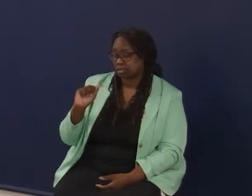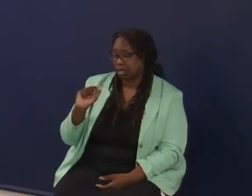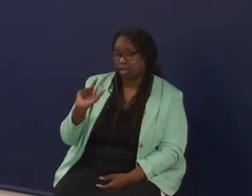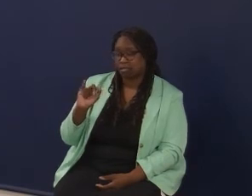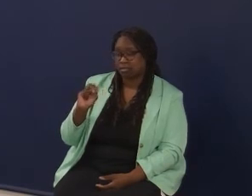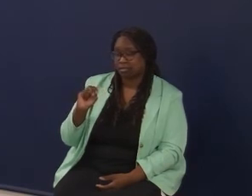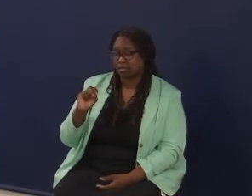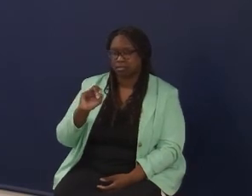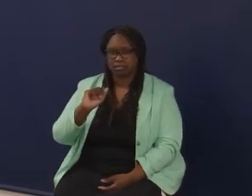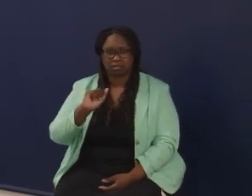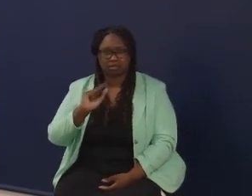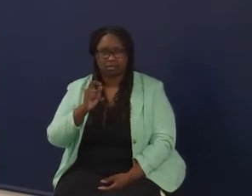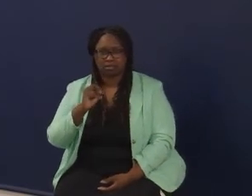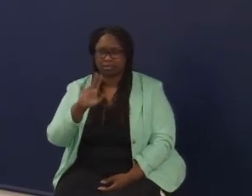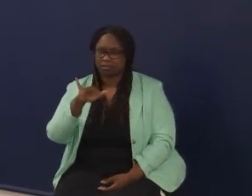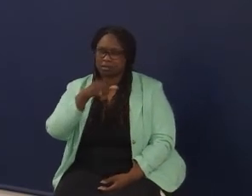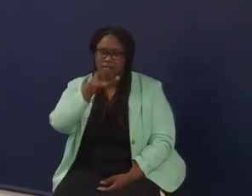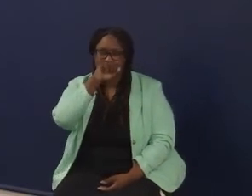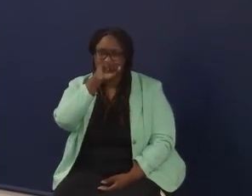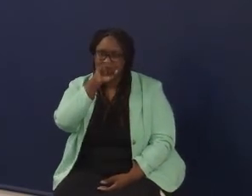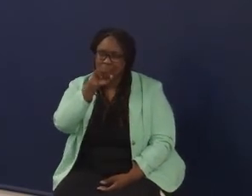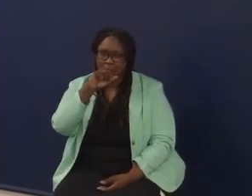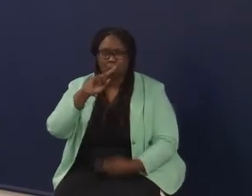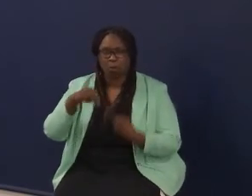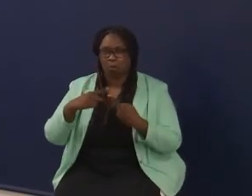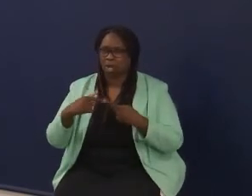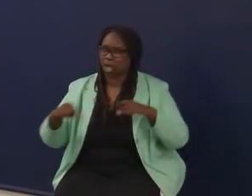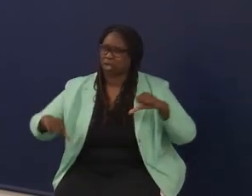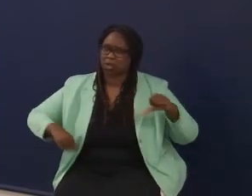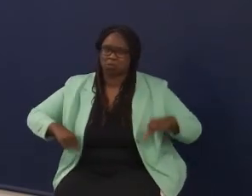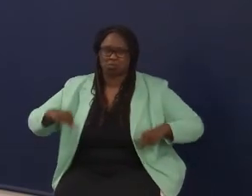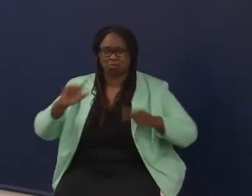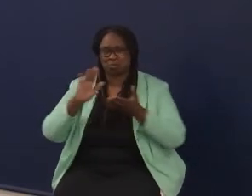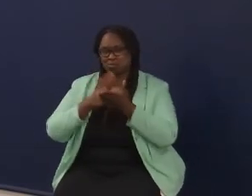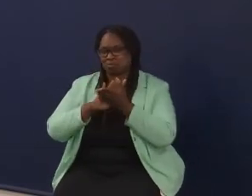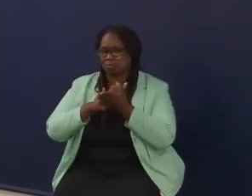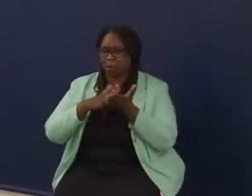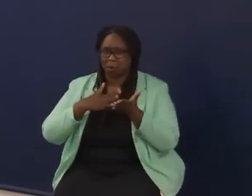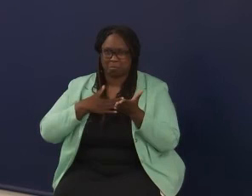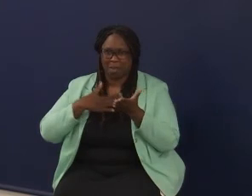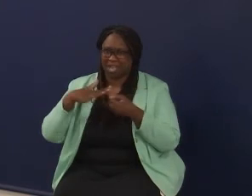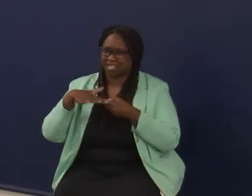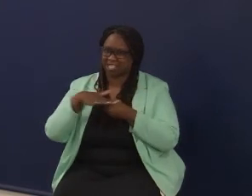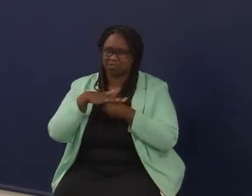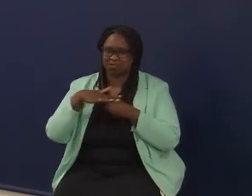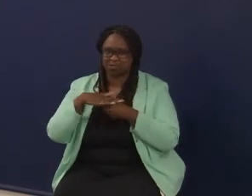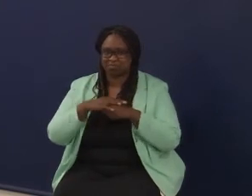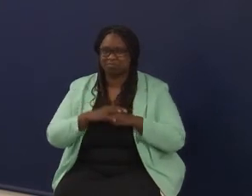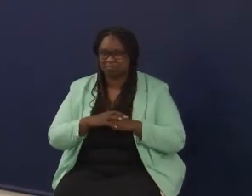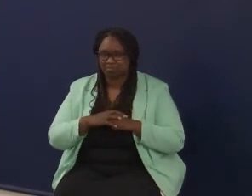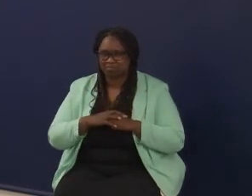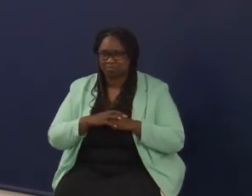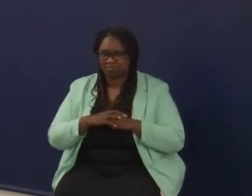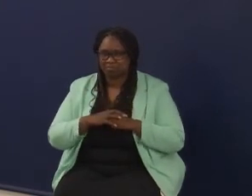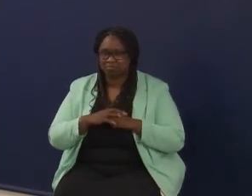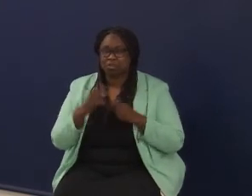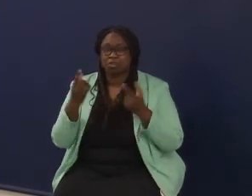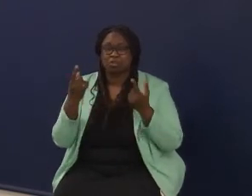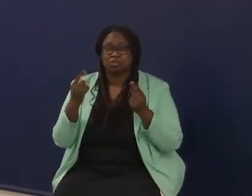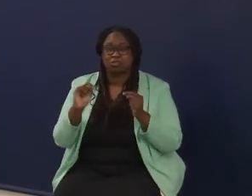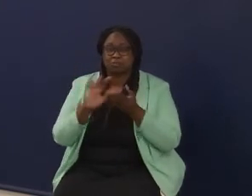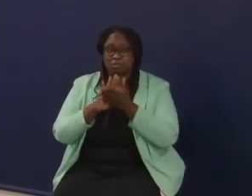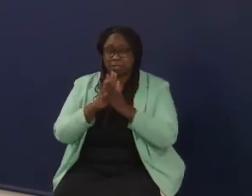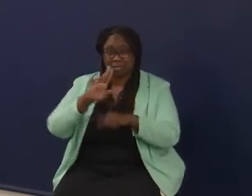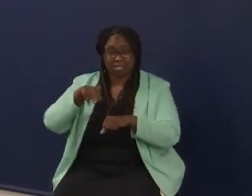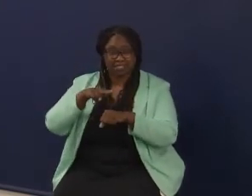I love the opportunity anytime I get to brag on my district. But a few years ago, we were working hard to become a National Schools